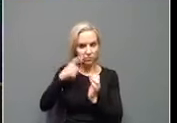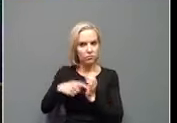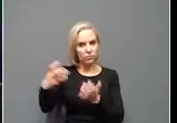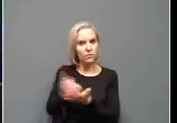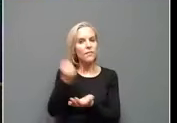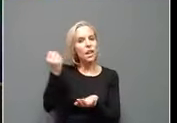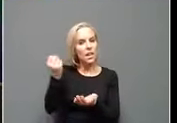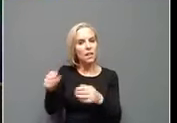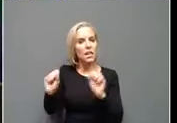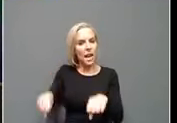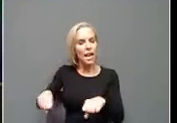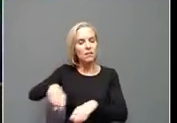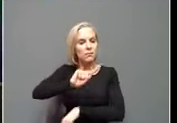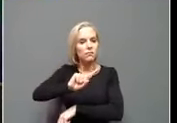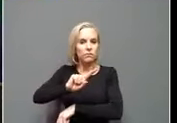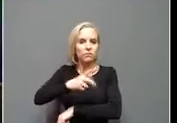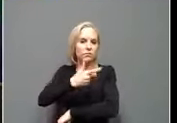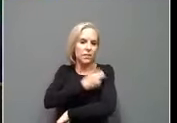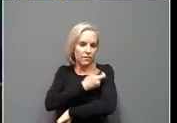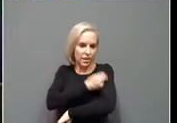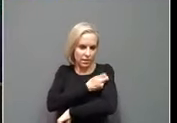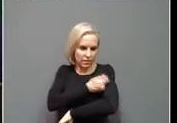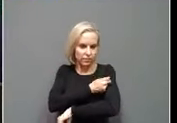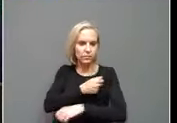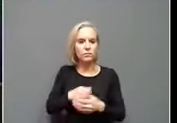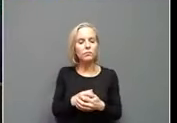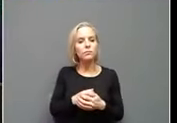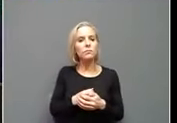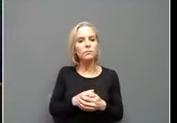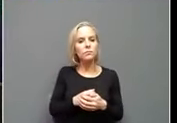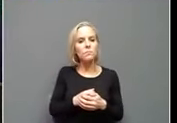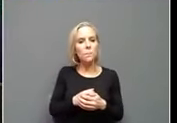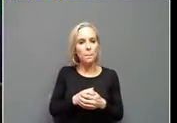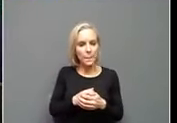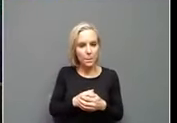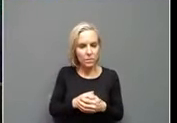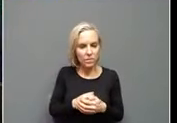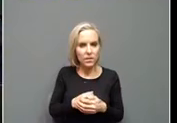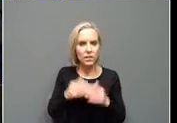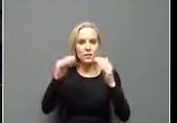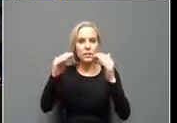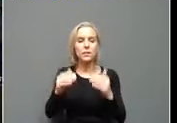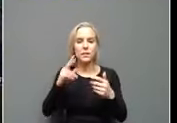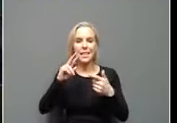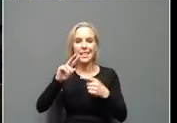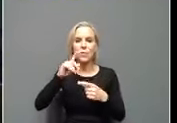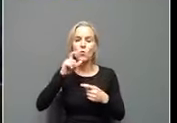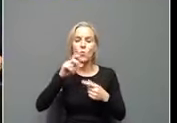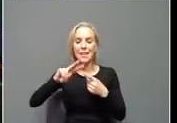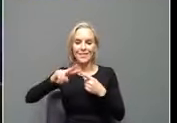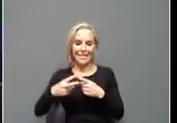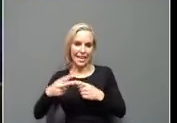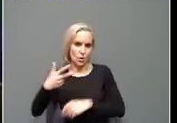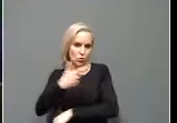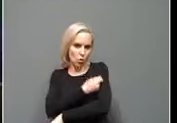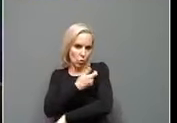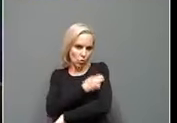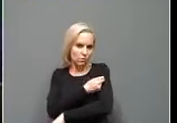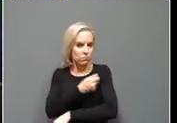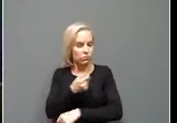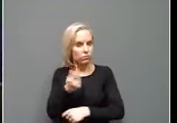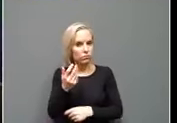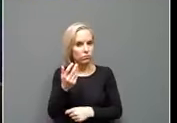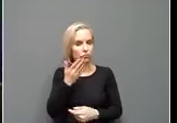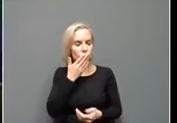to get vaccinated. Second doses, we're seeing a pretty good take up on those.